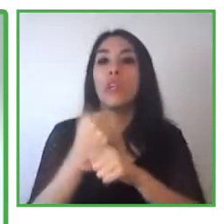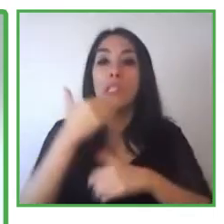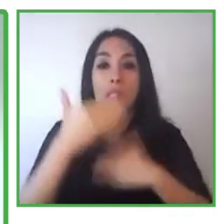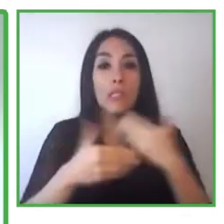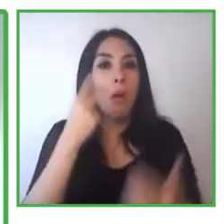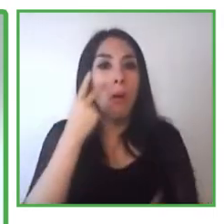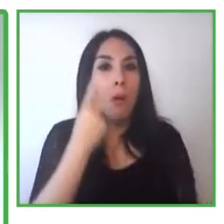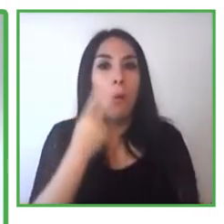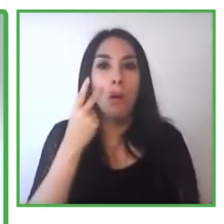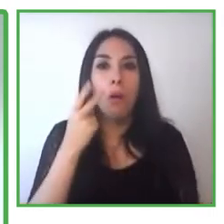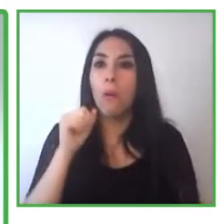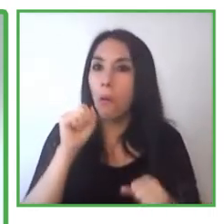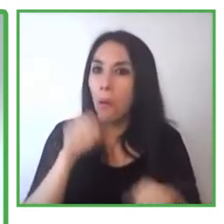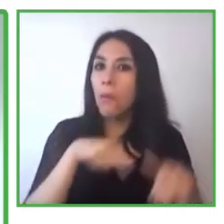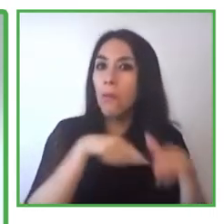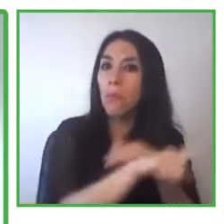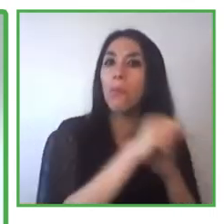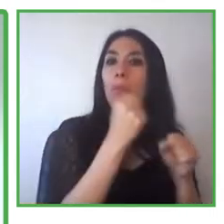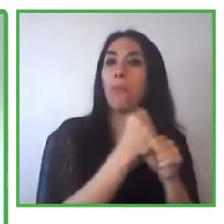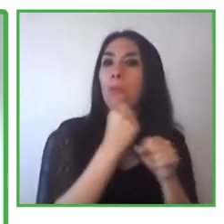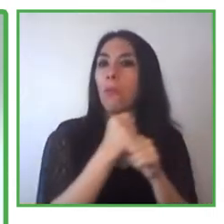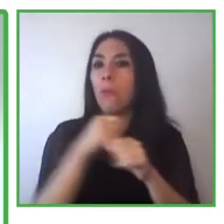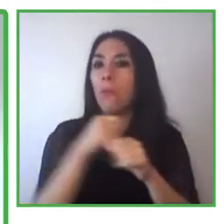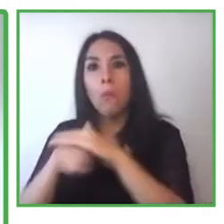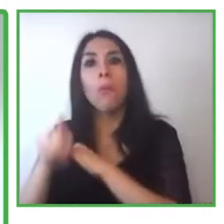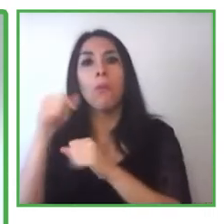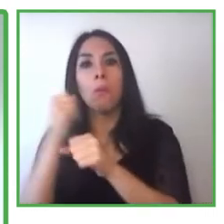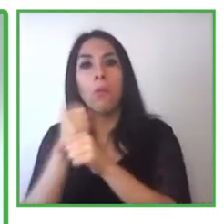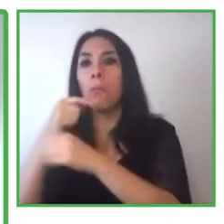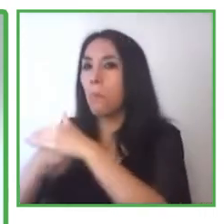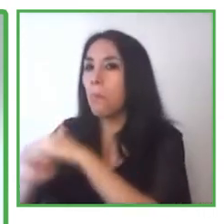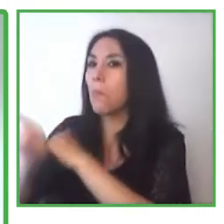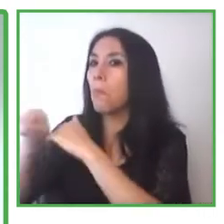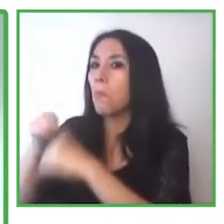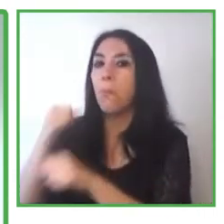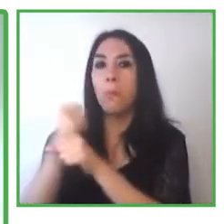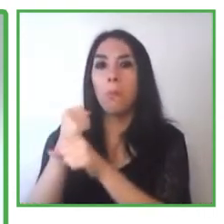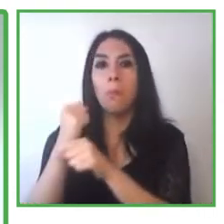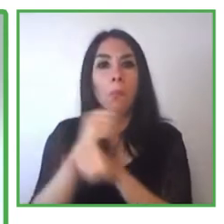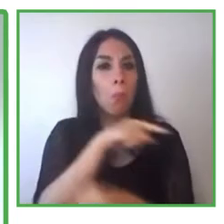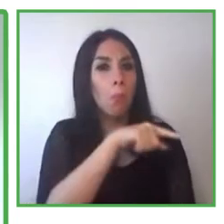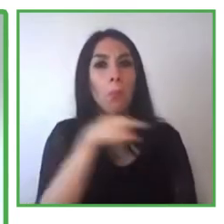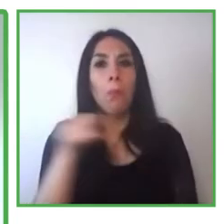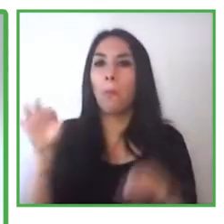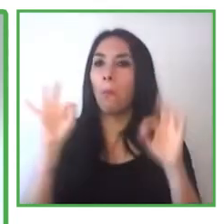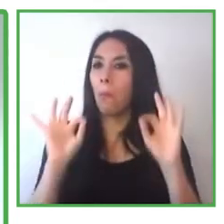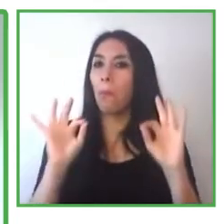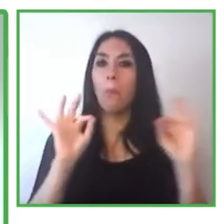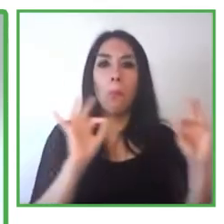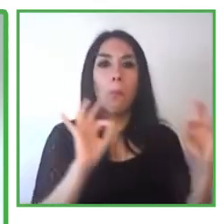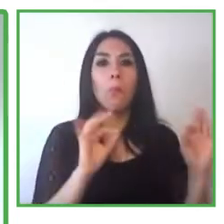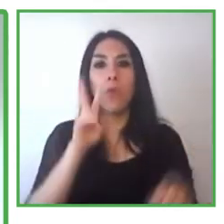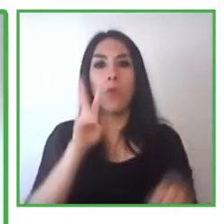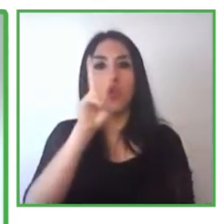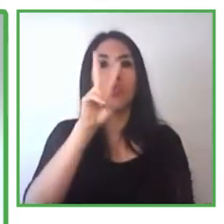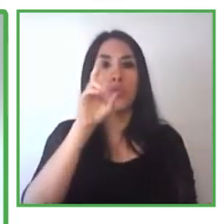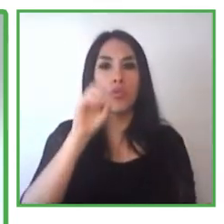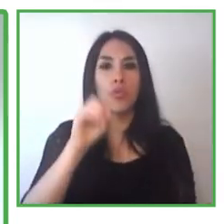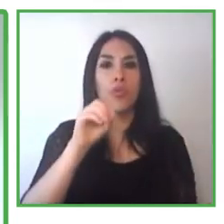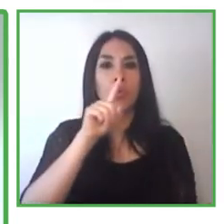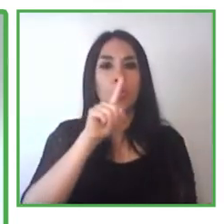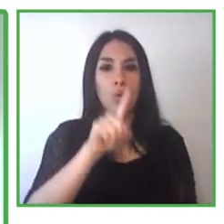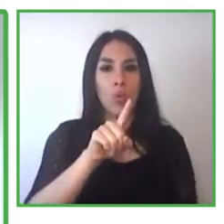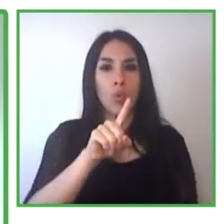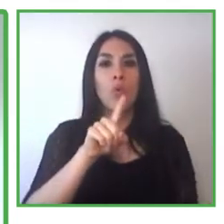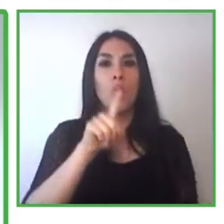there were 1,601 people with disabilities working in the state of